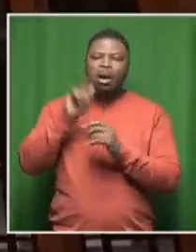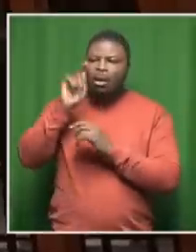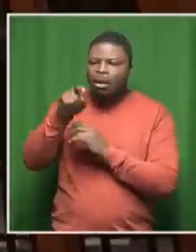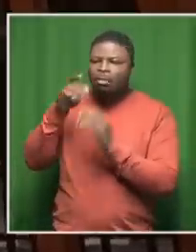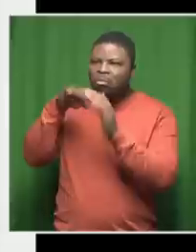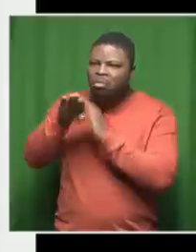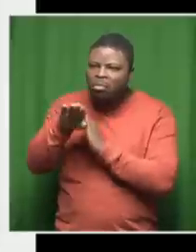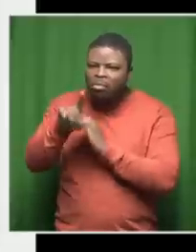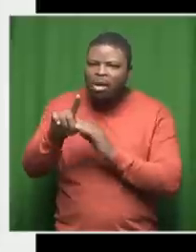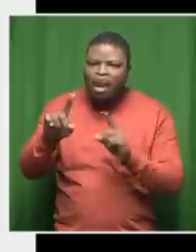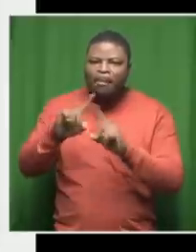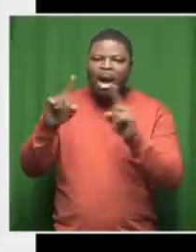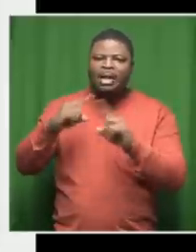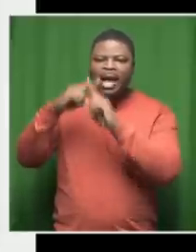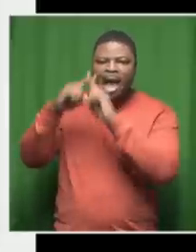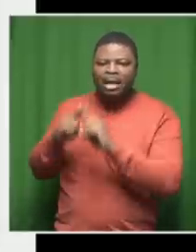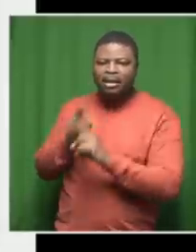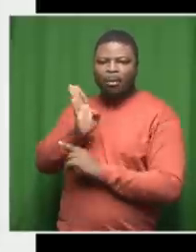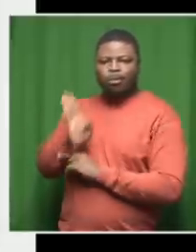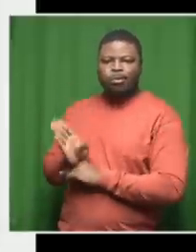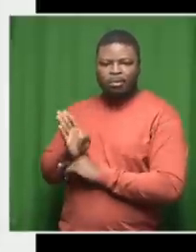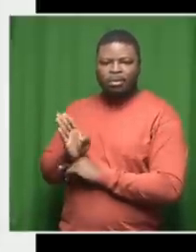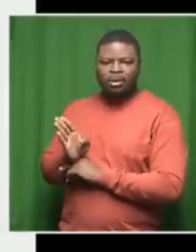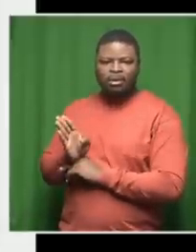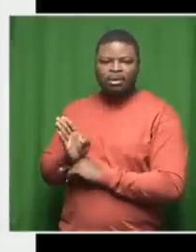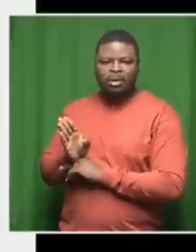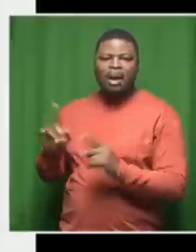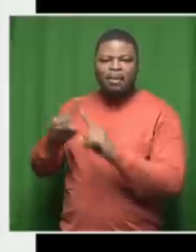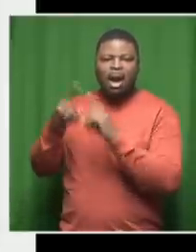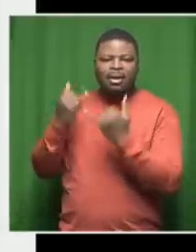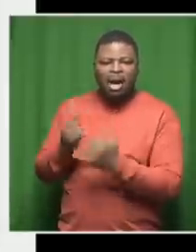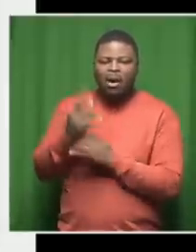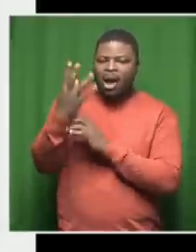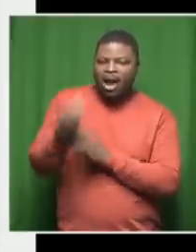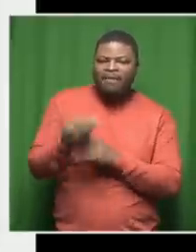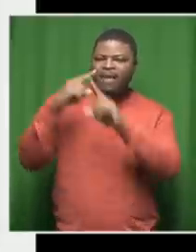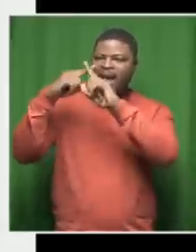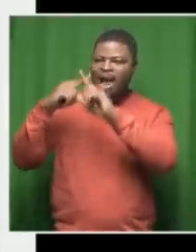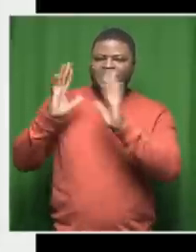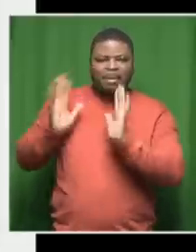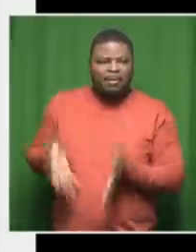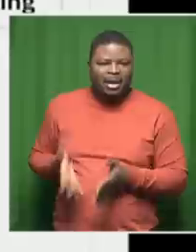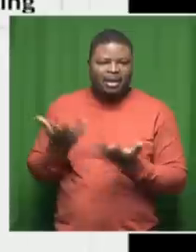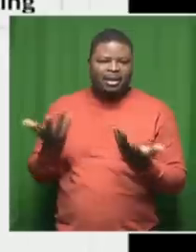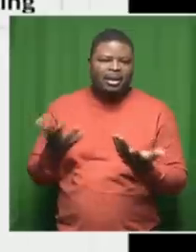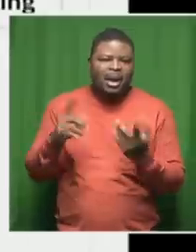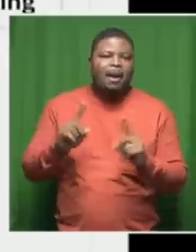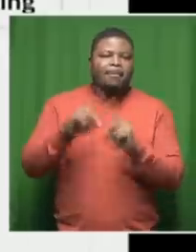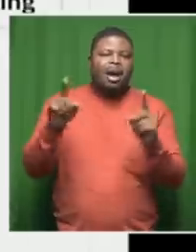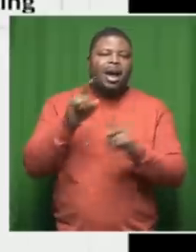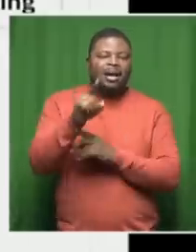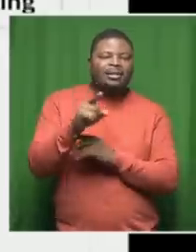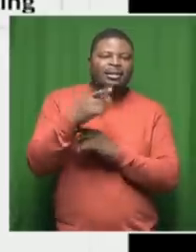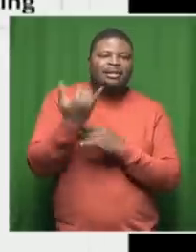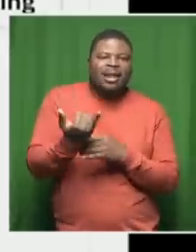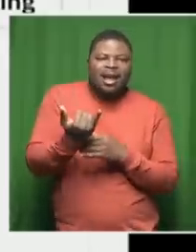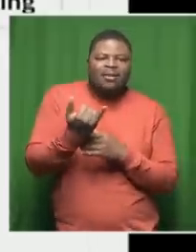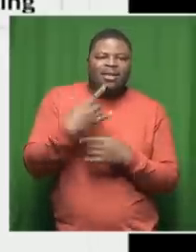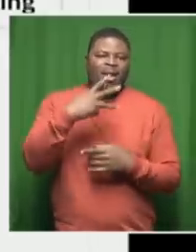can see the x is there and that's that's what it is so so elon musk is now sort of